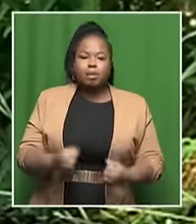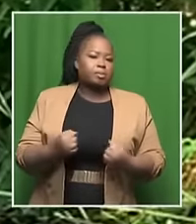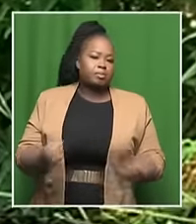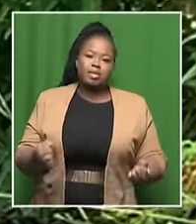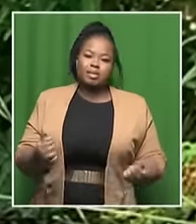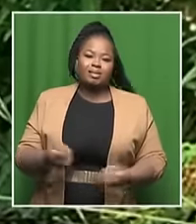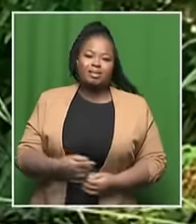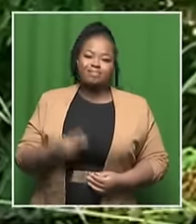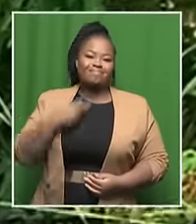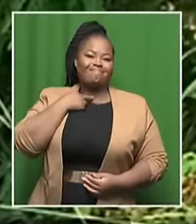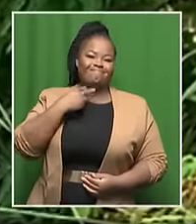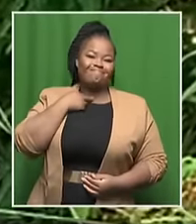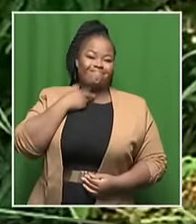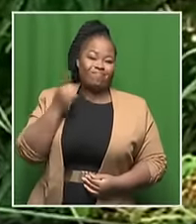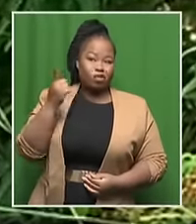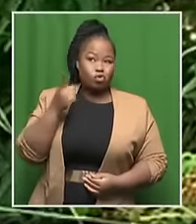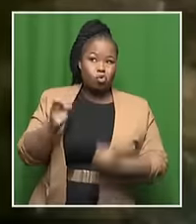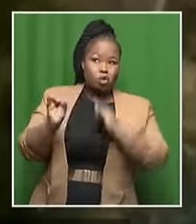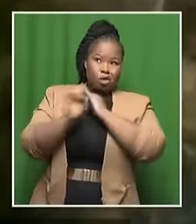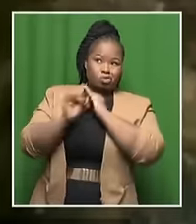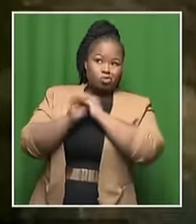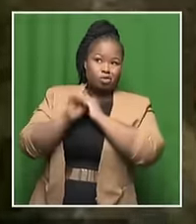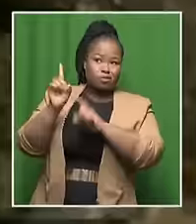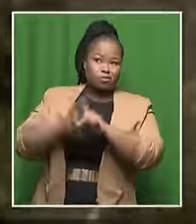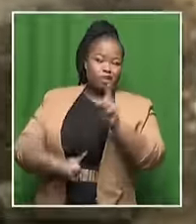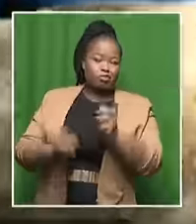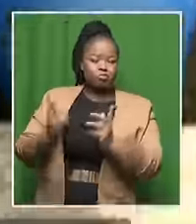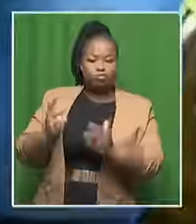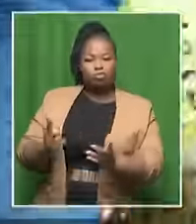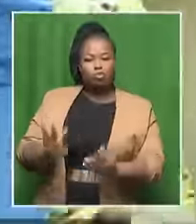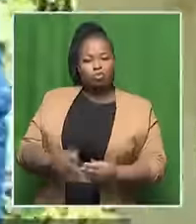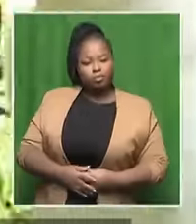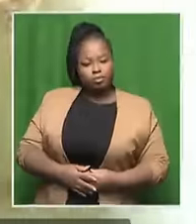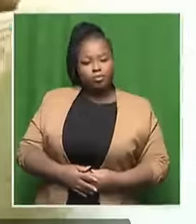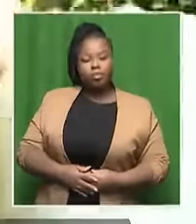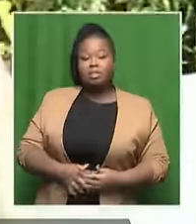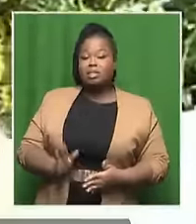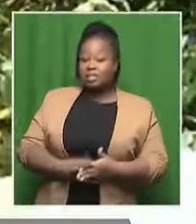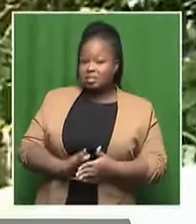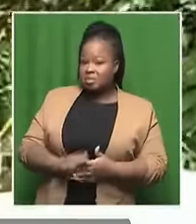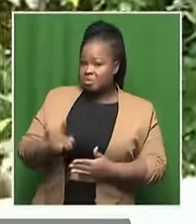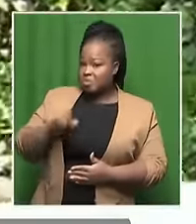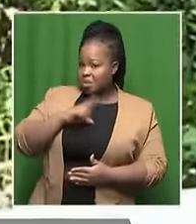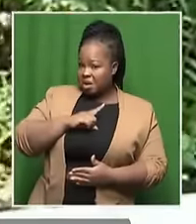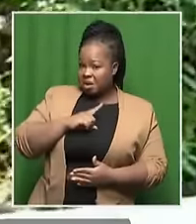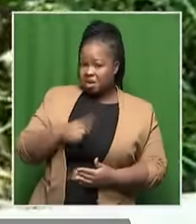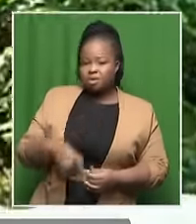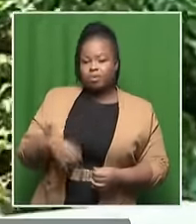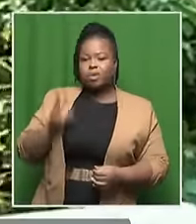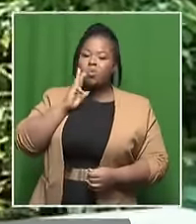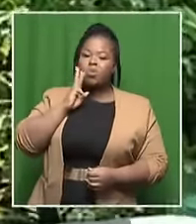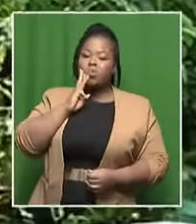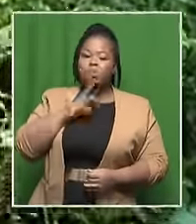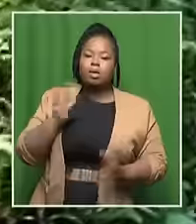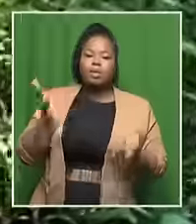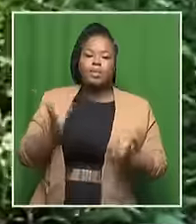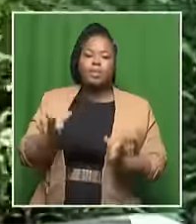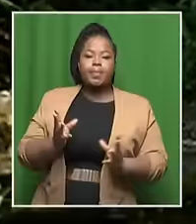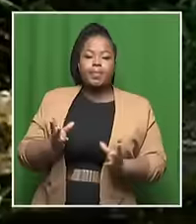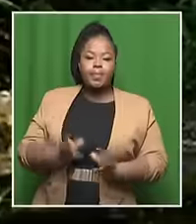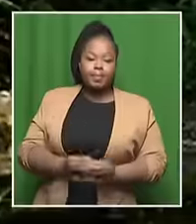back ahead of the curve. So institutional failure, in my professional opinion, is probably the root cause of our problems.